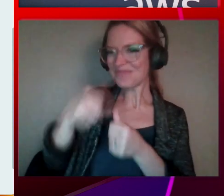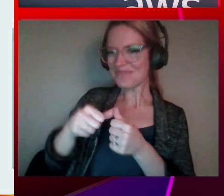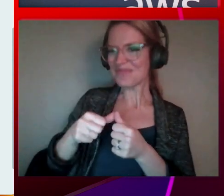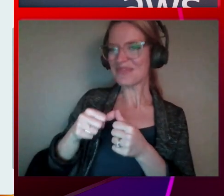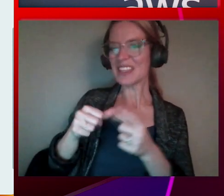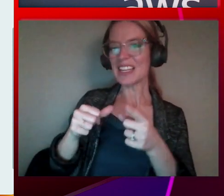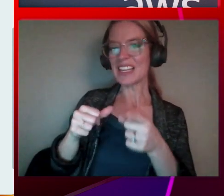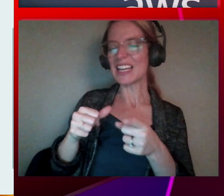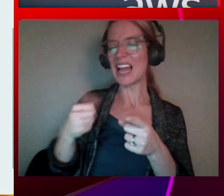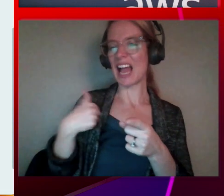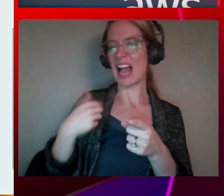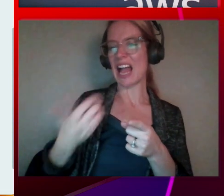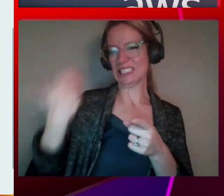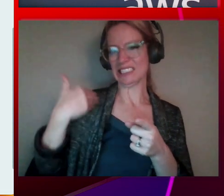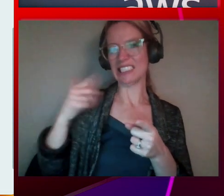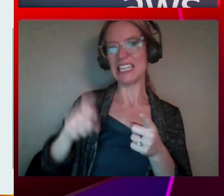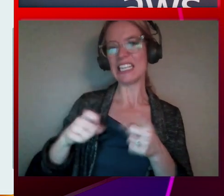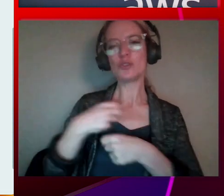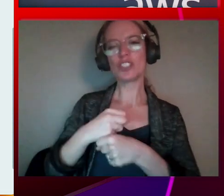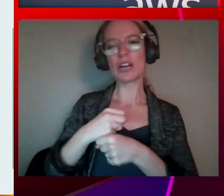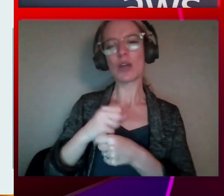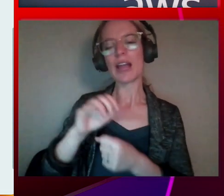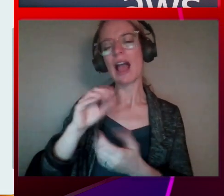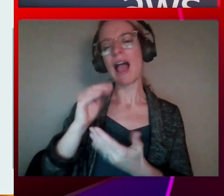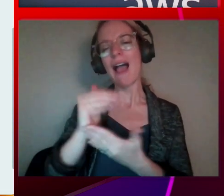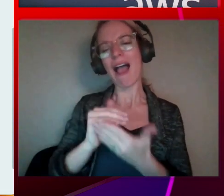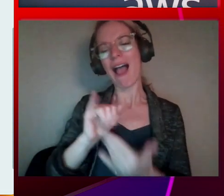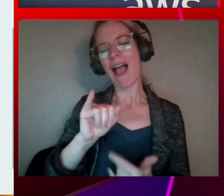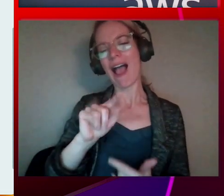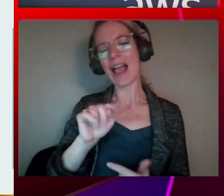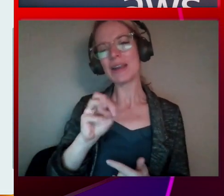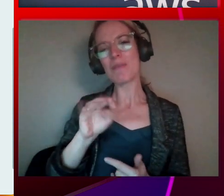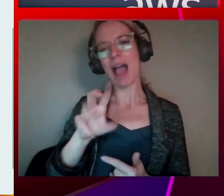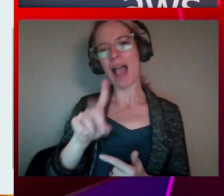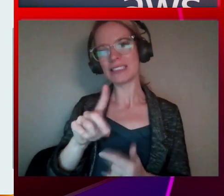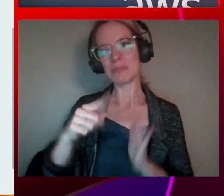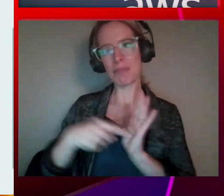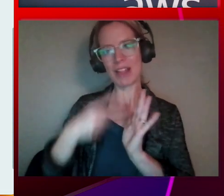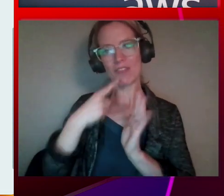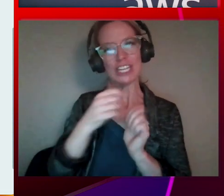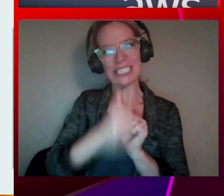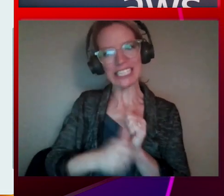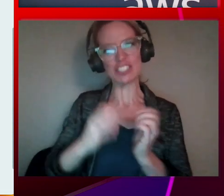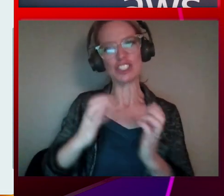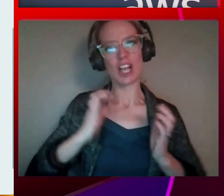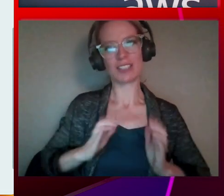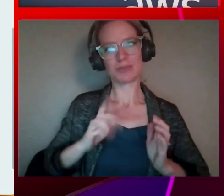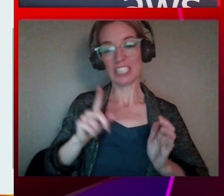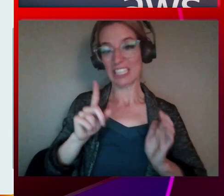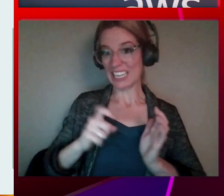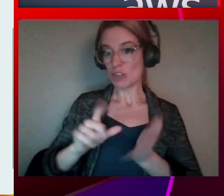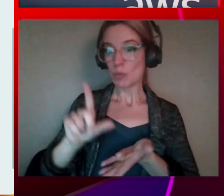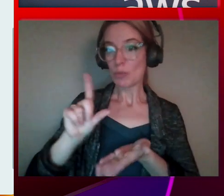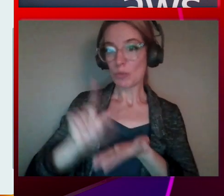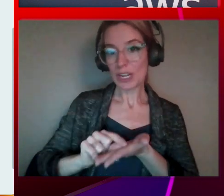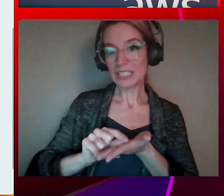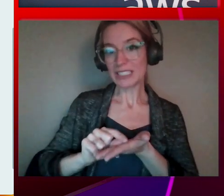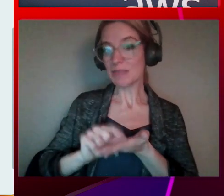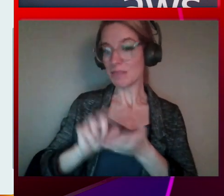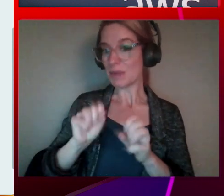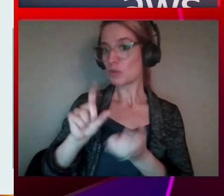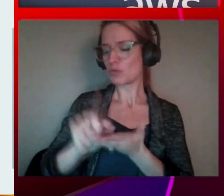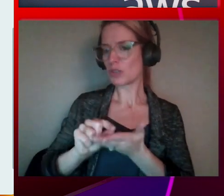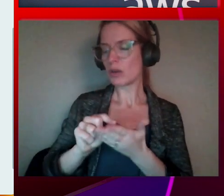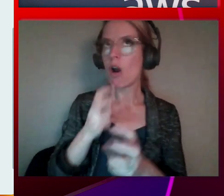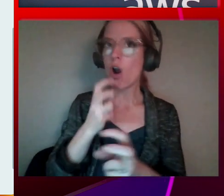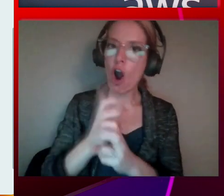itemized bill for each of our customers. And it needed to be printable, right? Yeah. And it was such a difficult thing to implement that going across